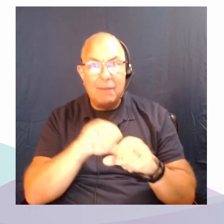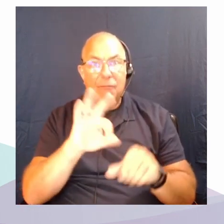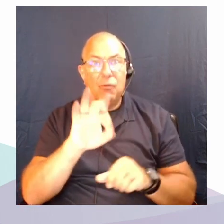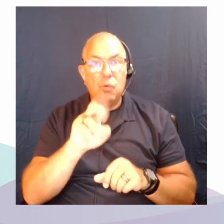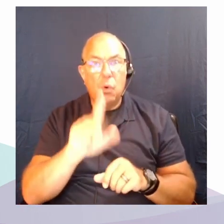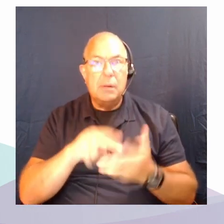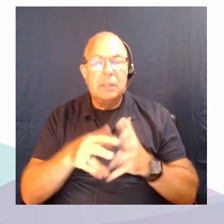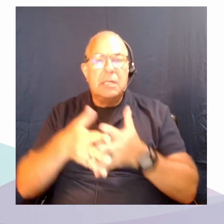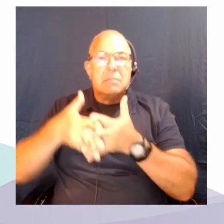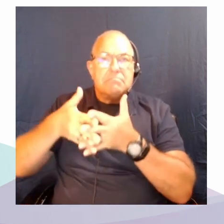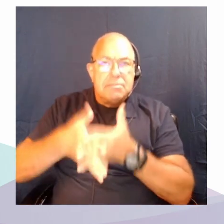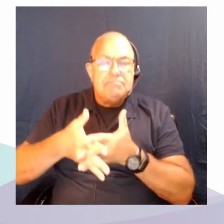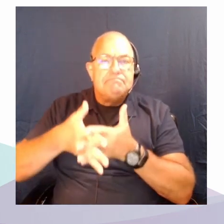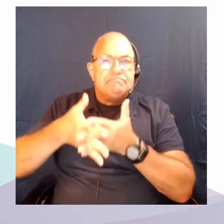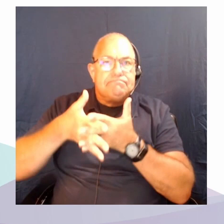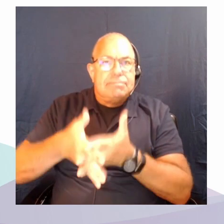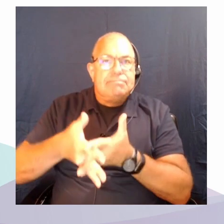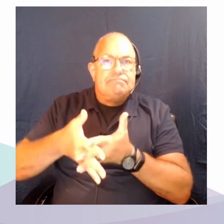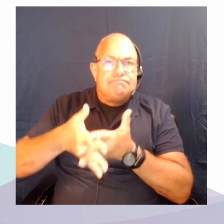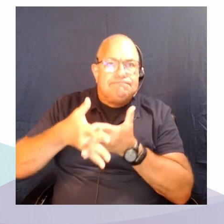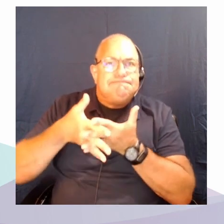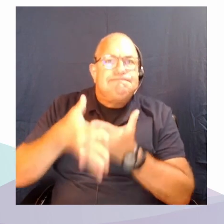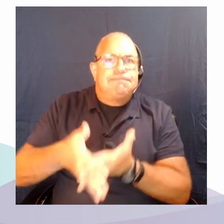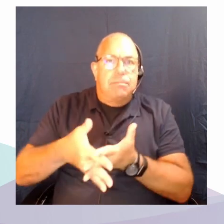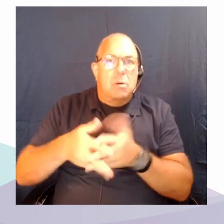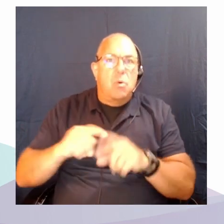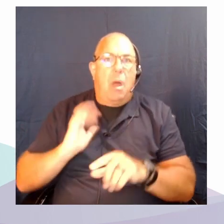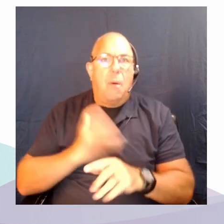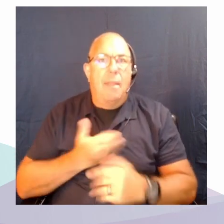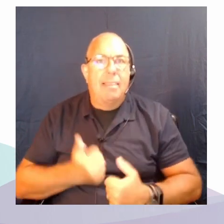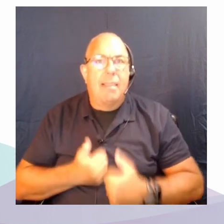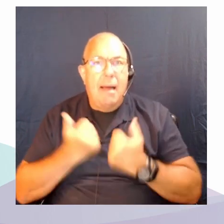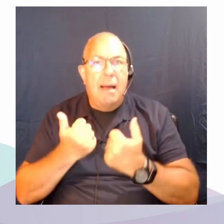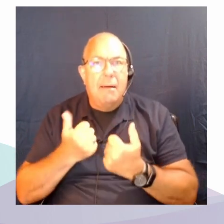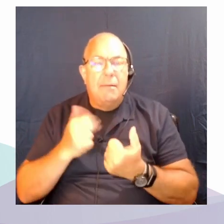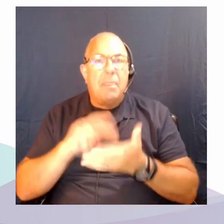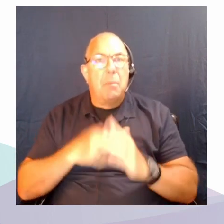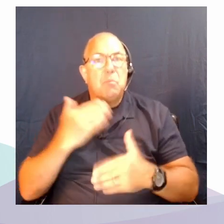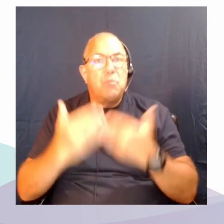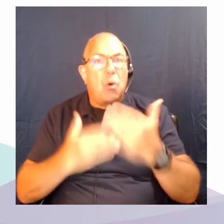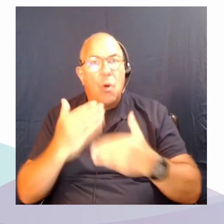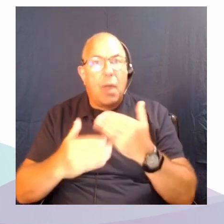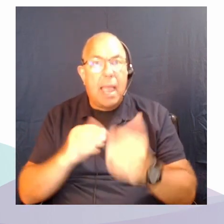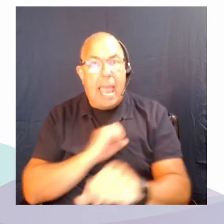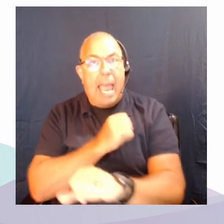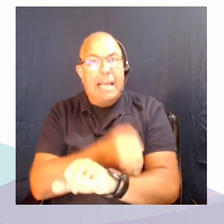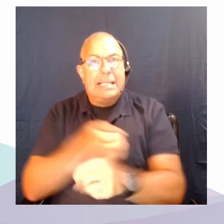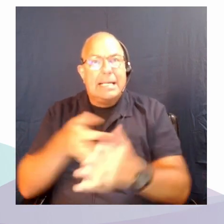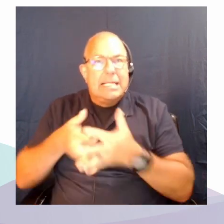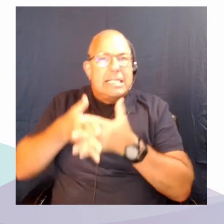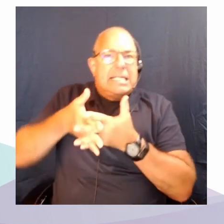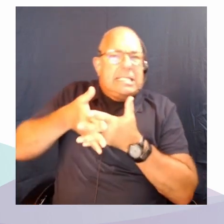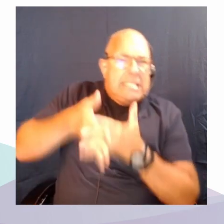and still deeper into our lives. This process of energy deepening, it makes us difficult for there to be a quick transition